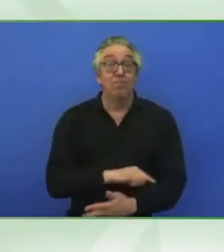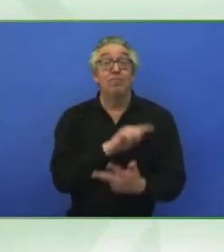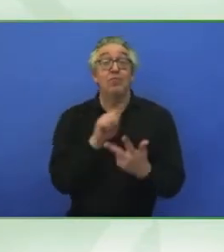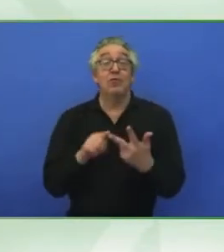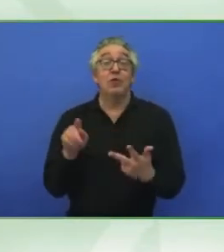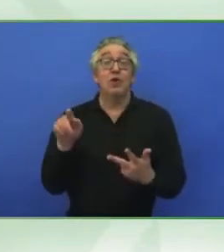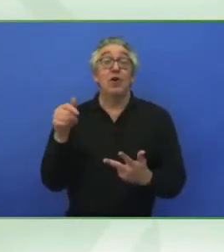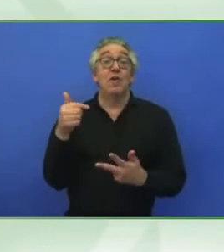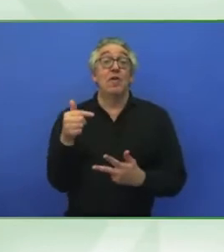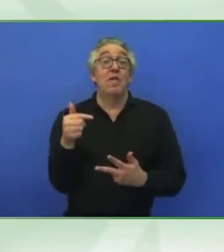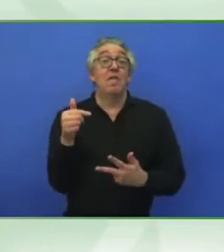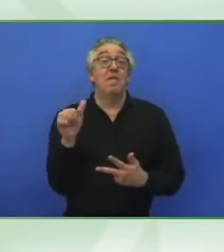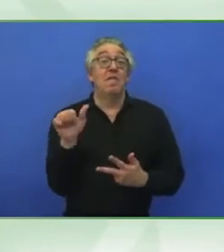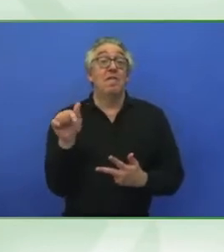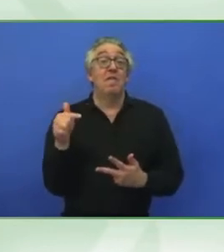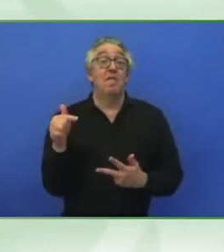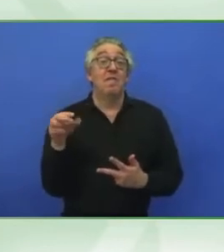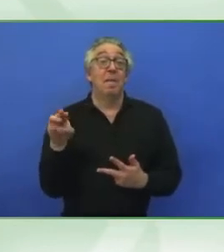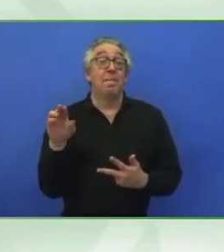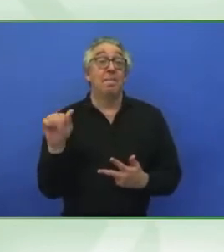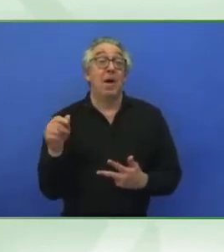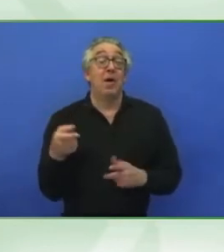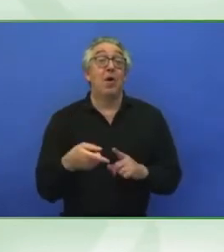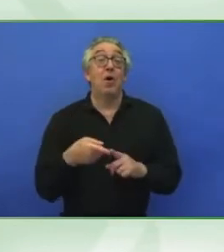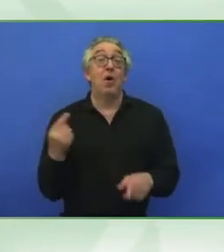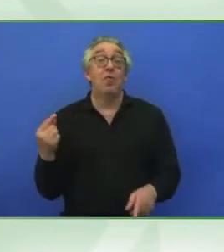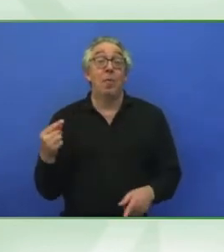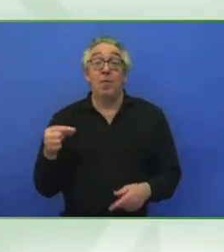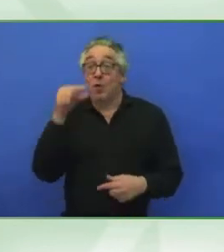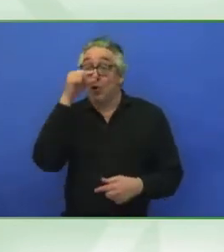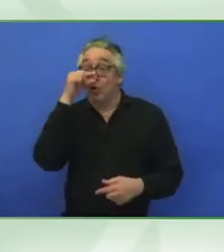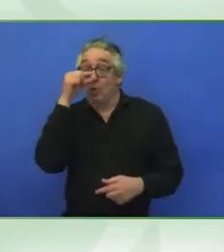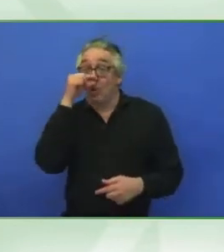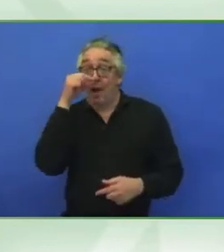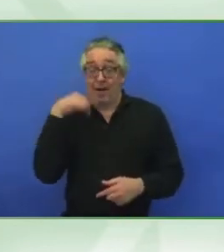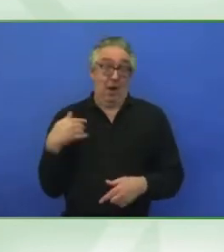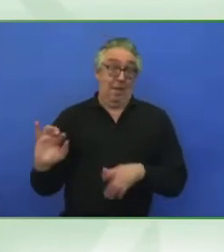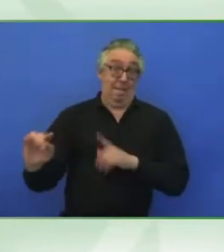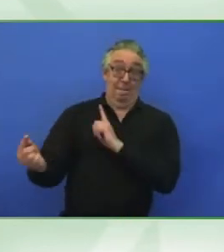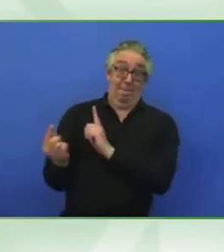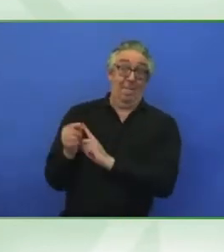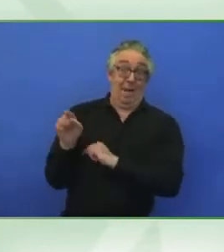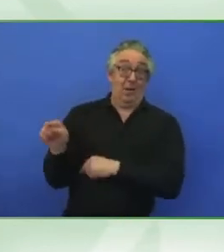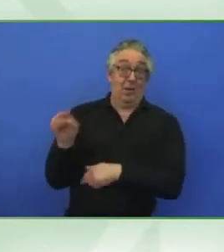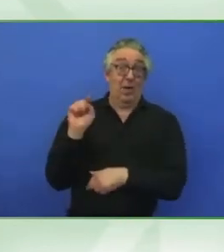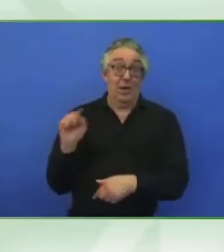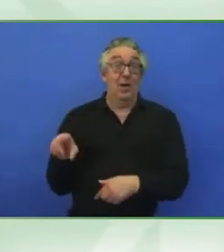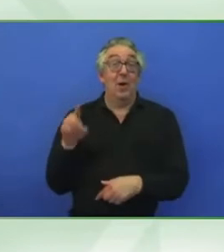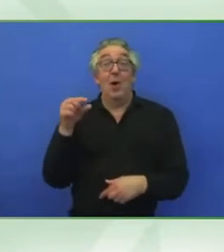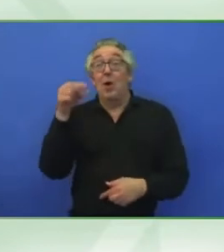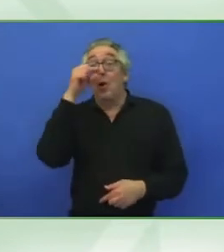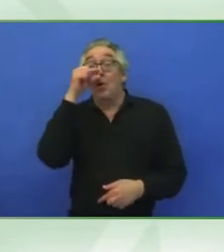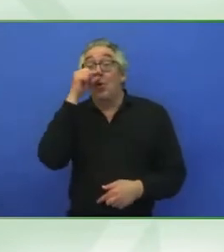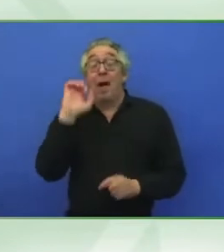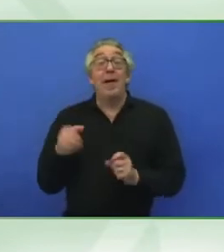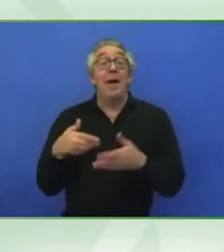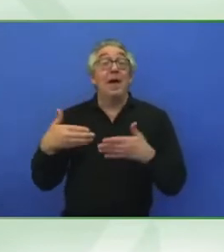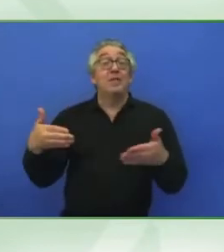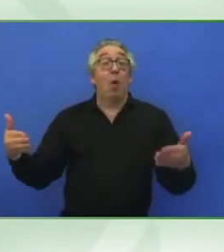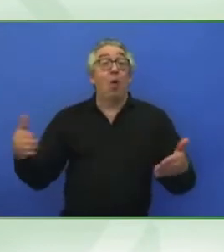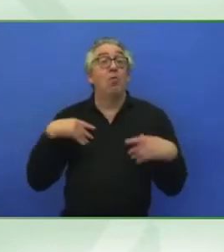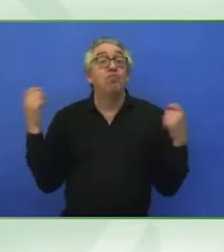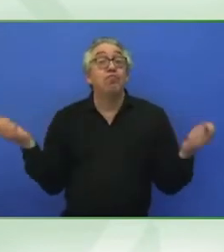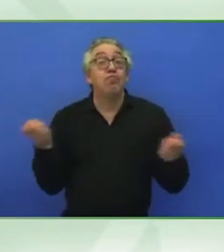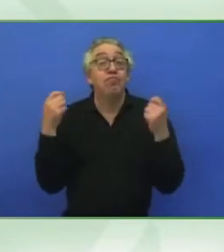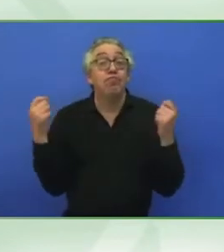is from Dubai, where I met her in Dubai at the Dubai Expo, where we celebrated the UN International Day for Persons with